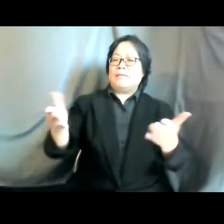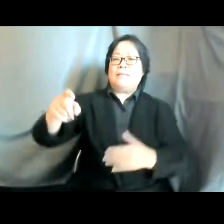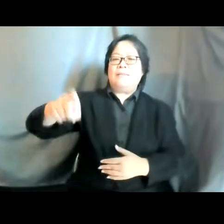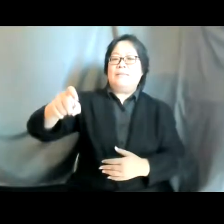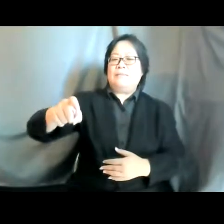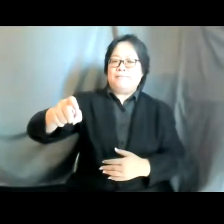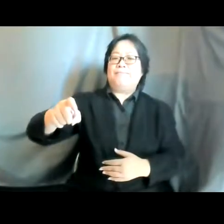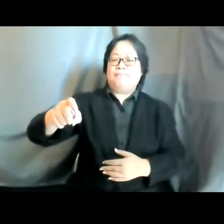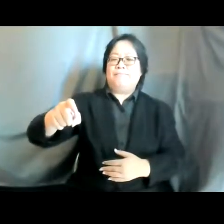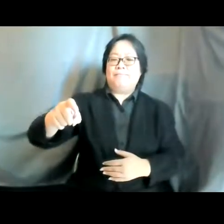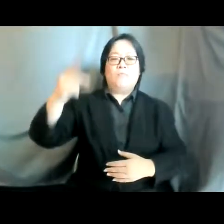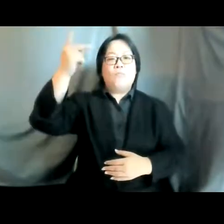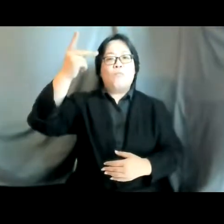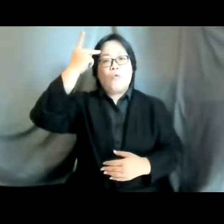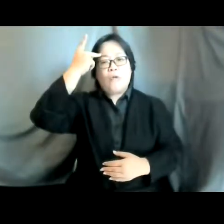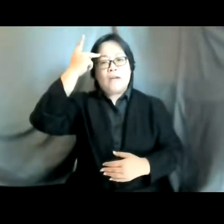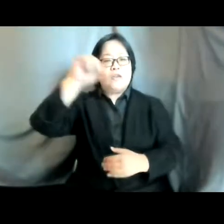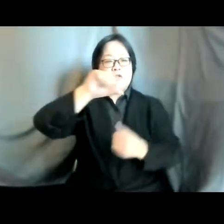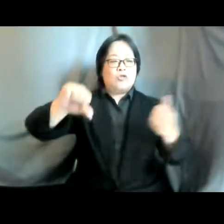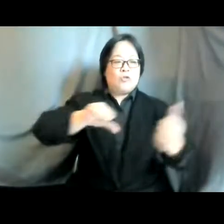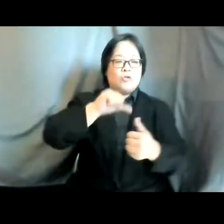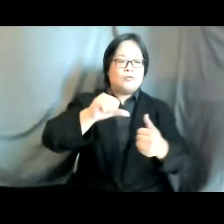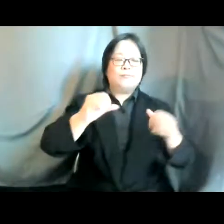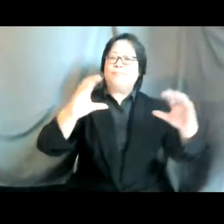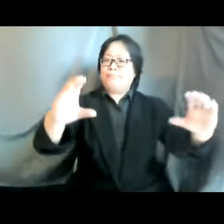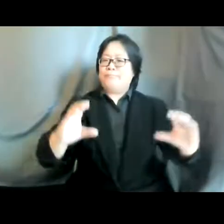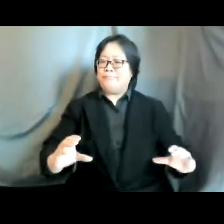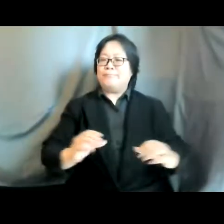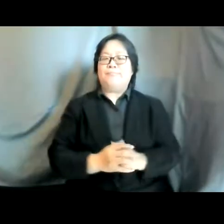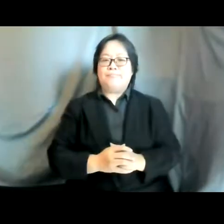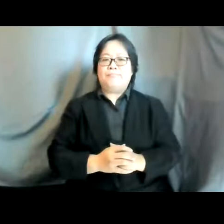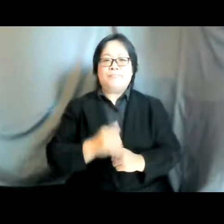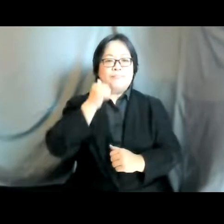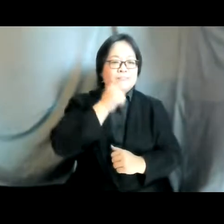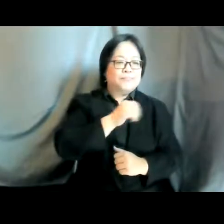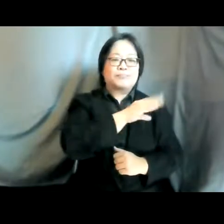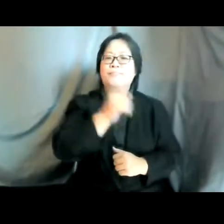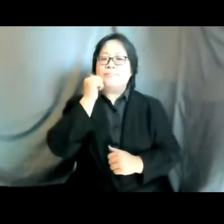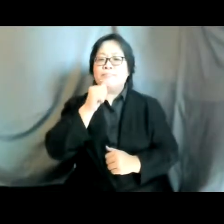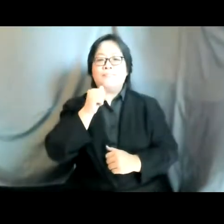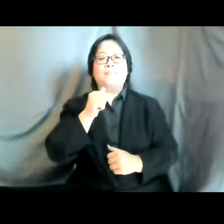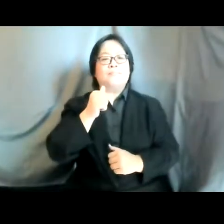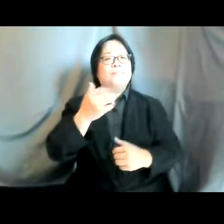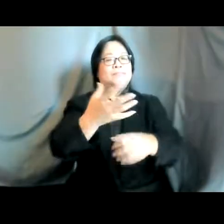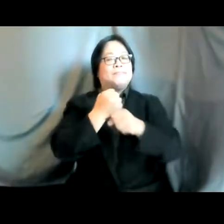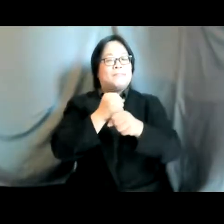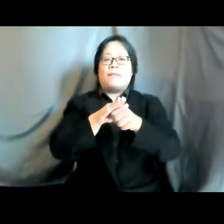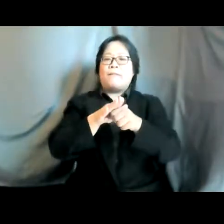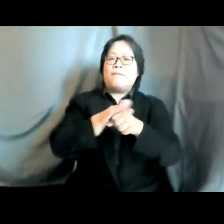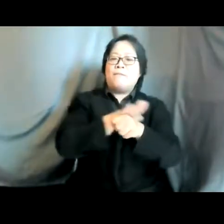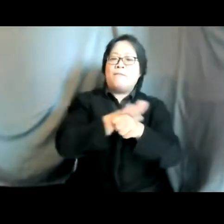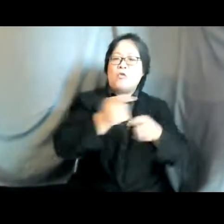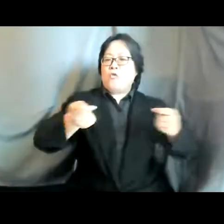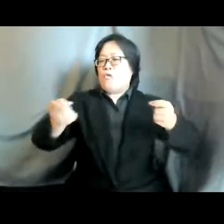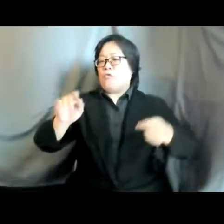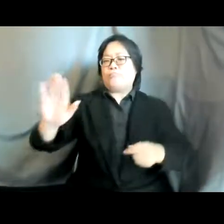terms of political and social measures for girls and women to gain complete control over the body